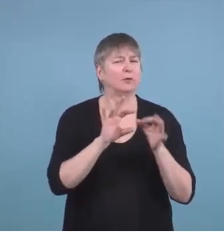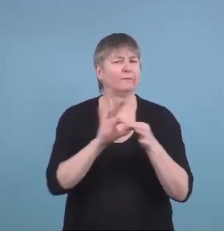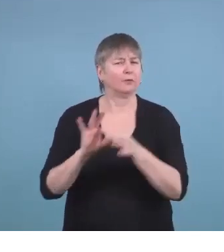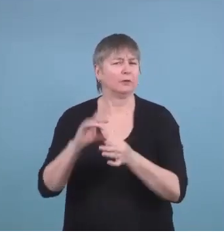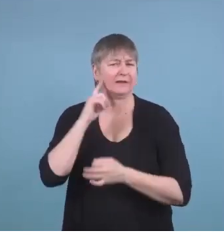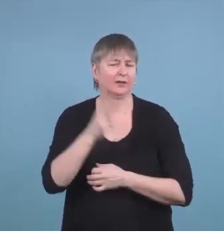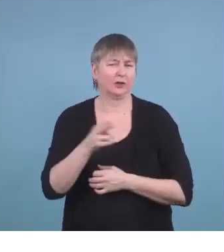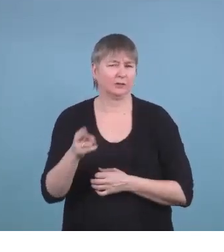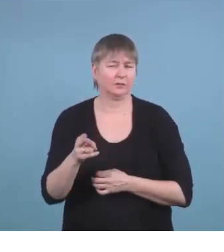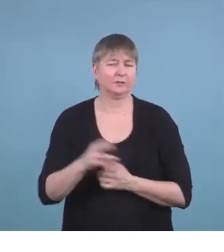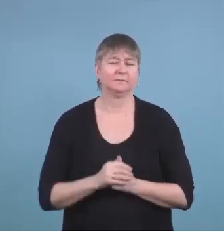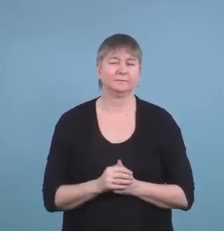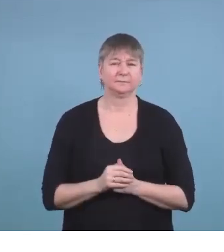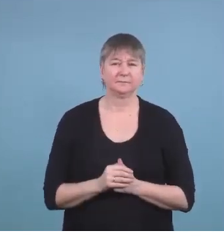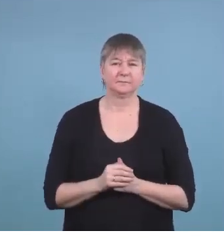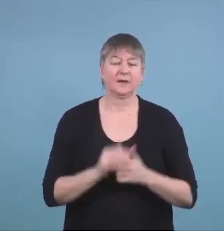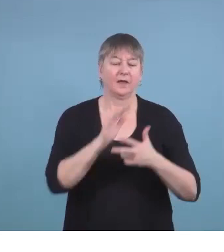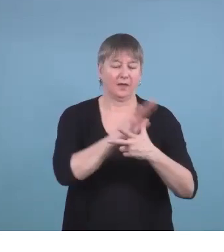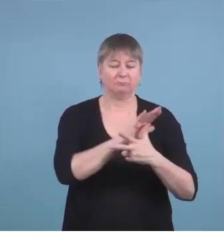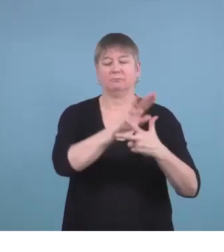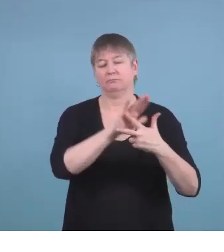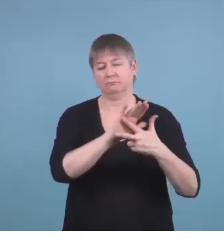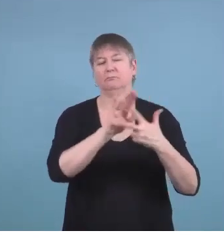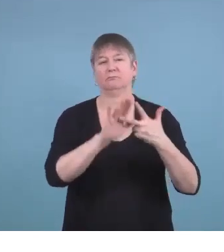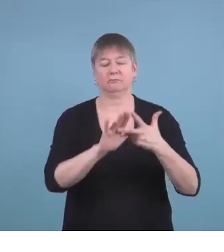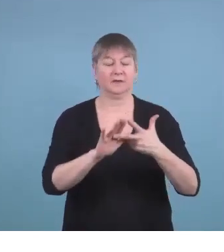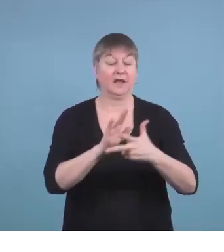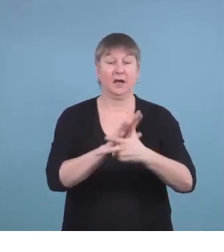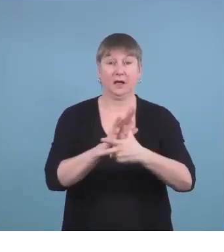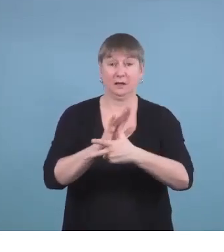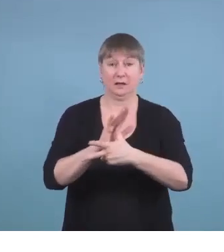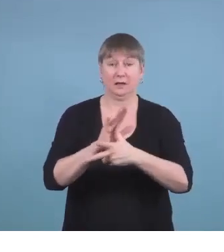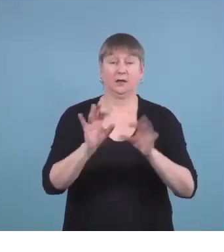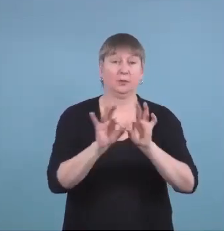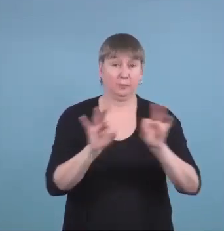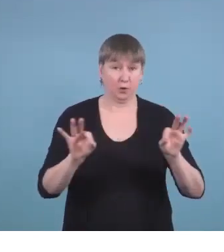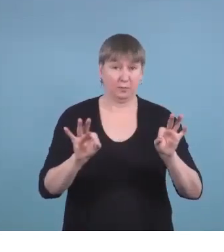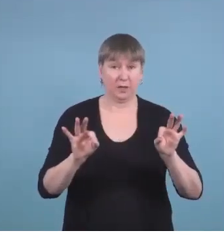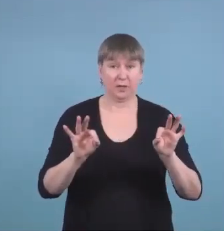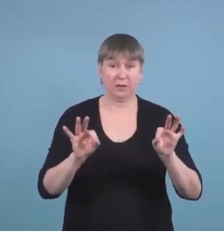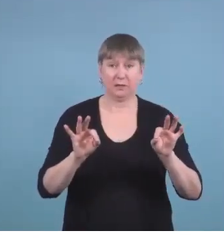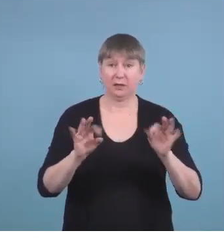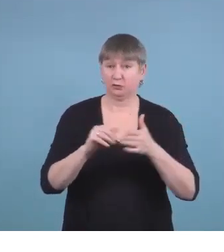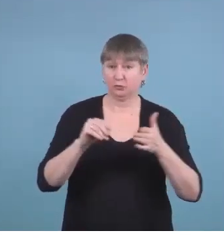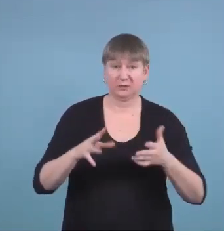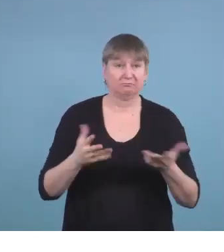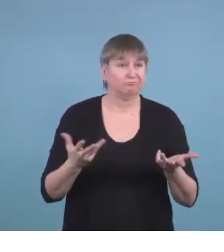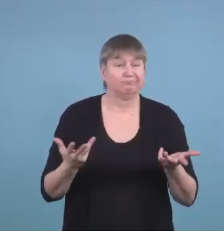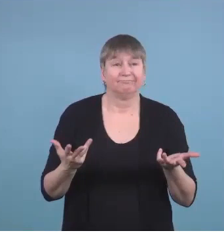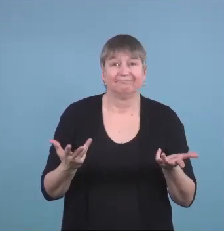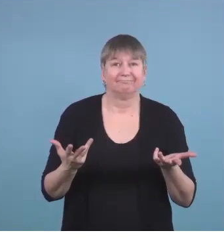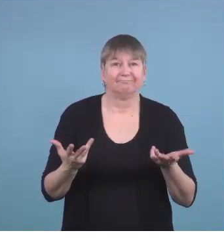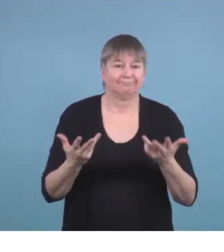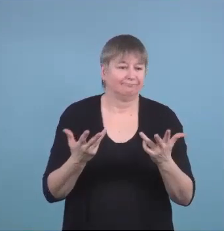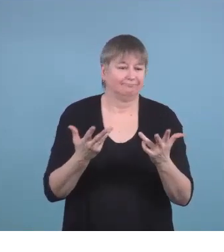as we move down, because they all, the diploma kids still have the same kind of things that some of the certificate